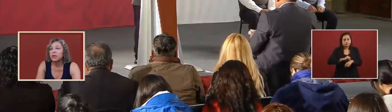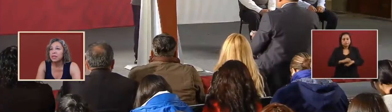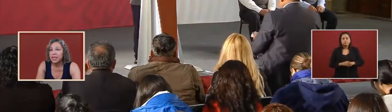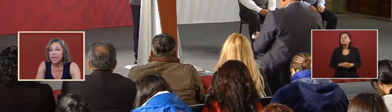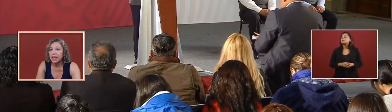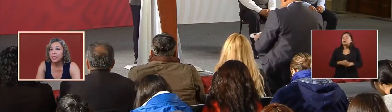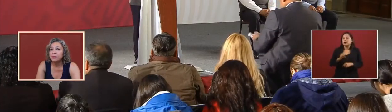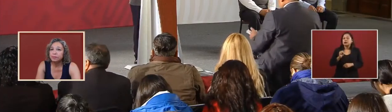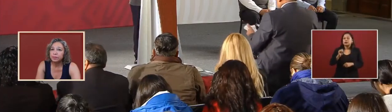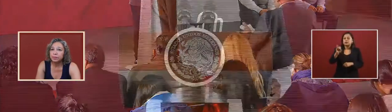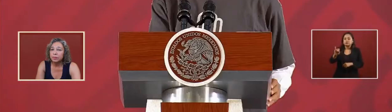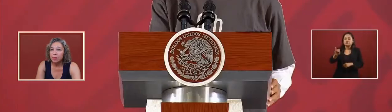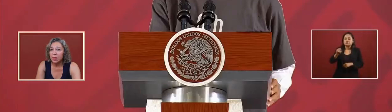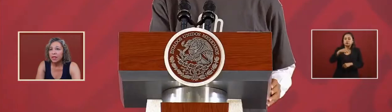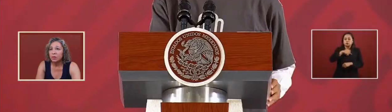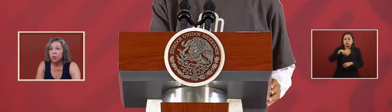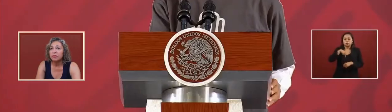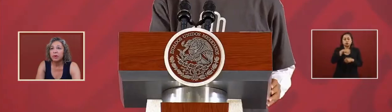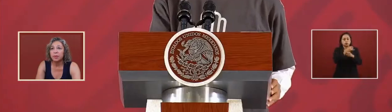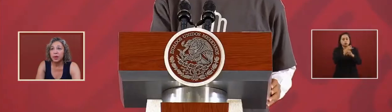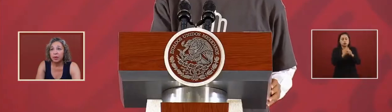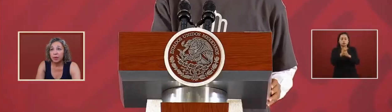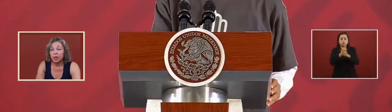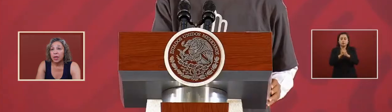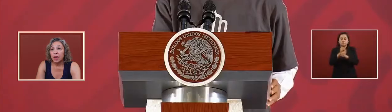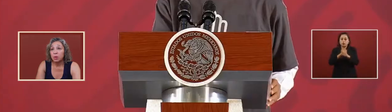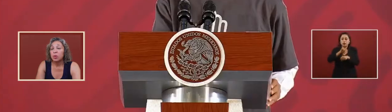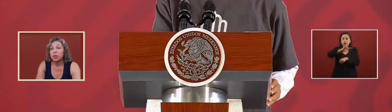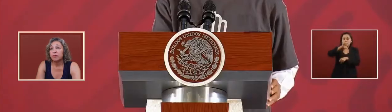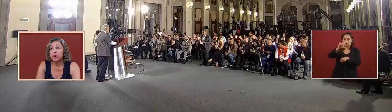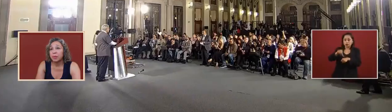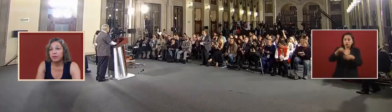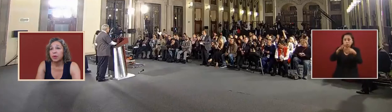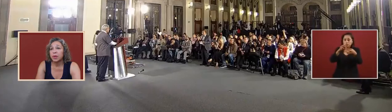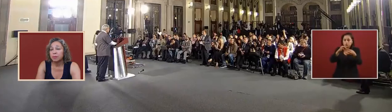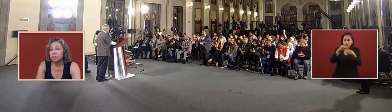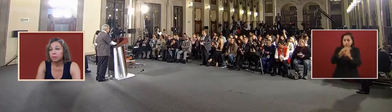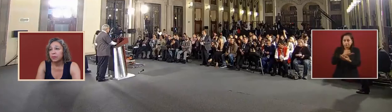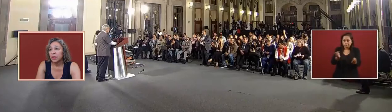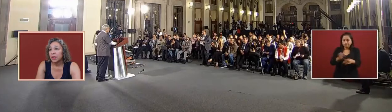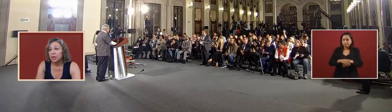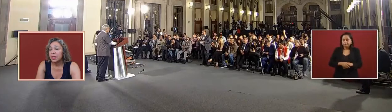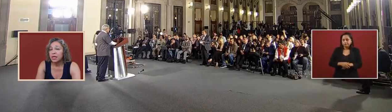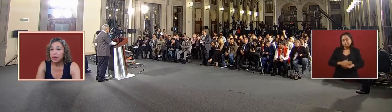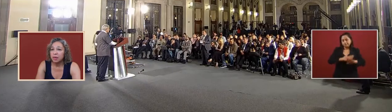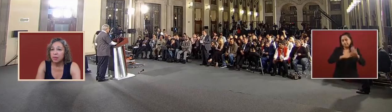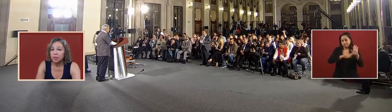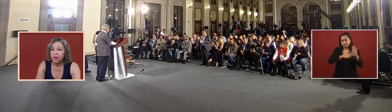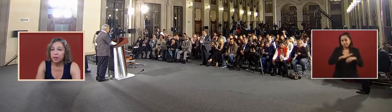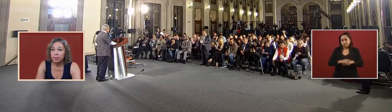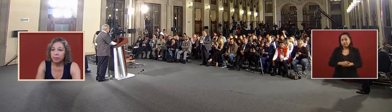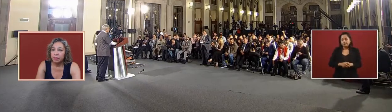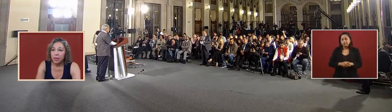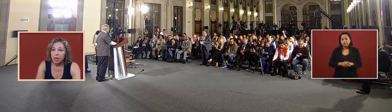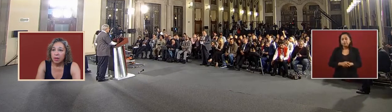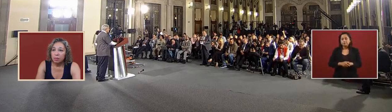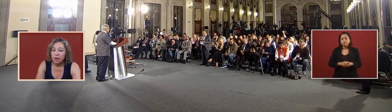we'll investigate that and we'll inform you and we will inform everyone that is the commitment